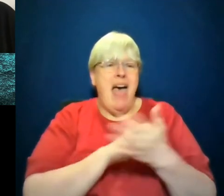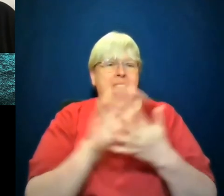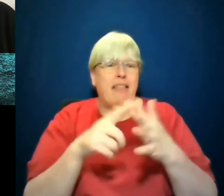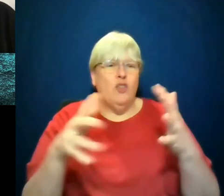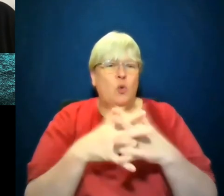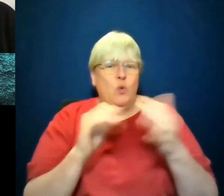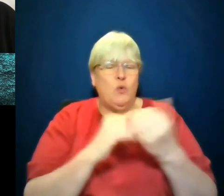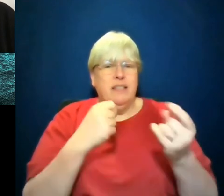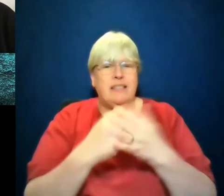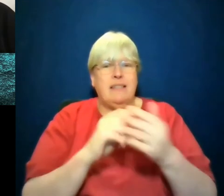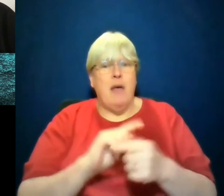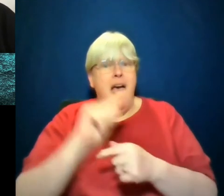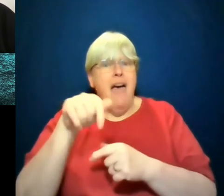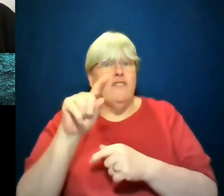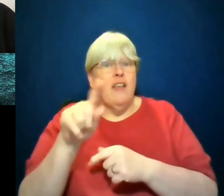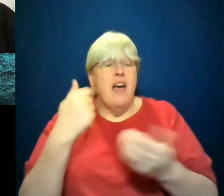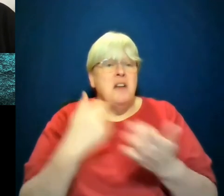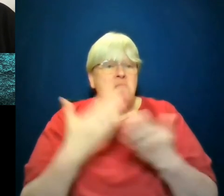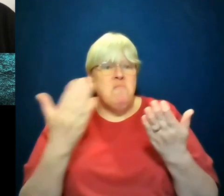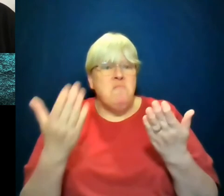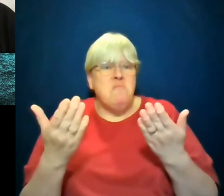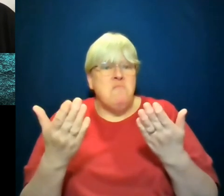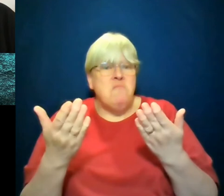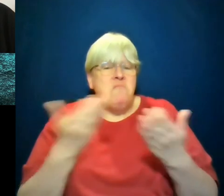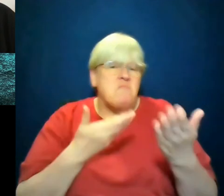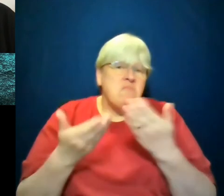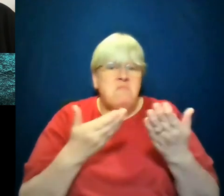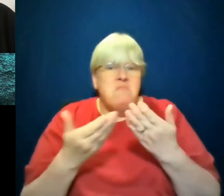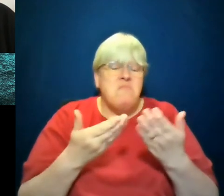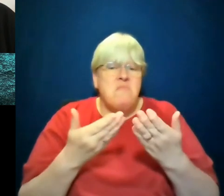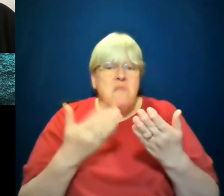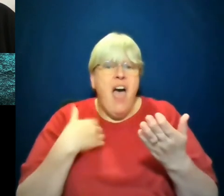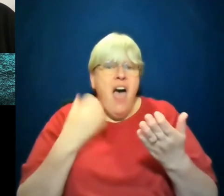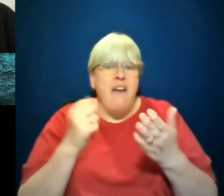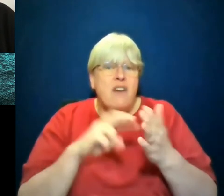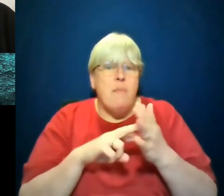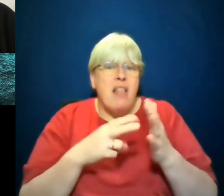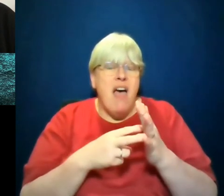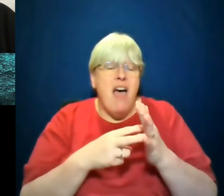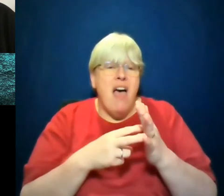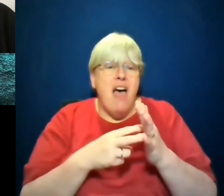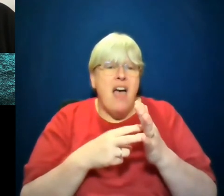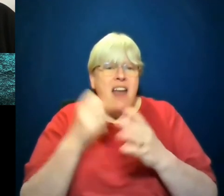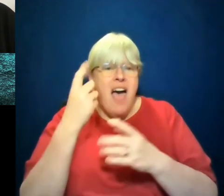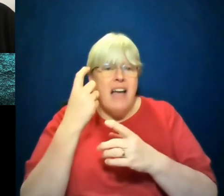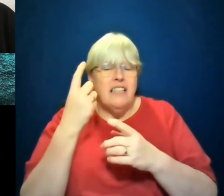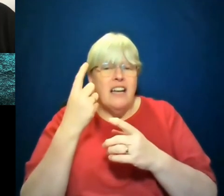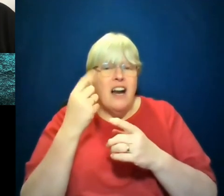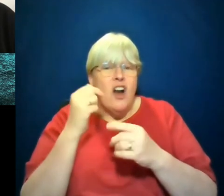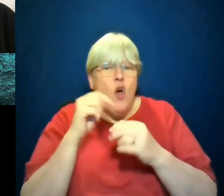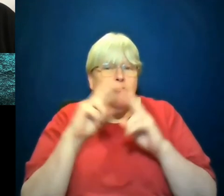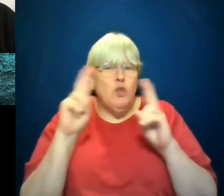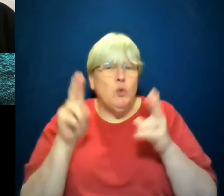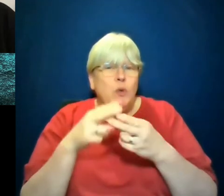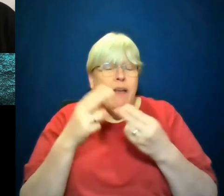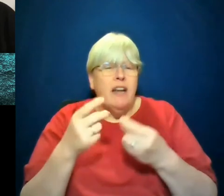after that novel-wise. But just give us a little hint. Do you have a kind of idea of a universe that you might be wanting